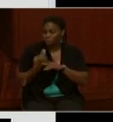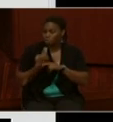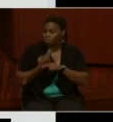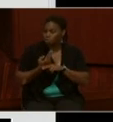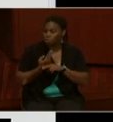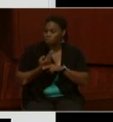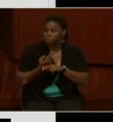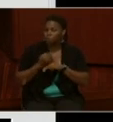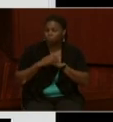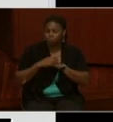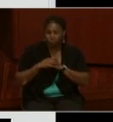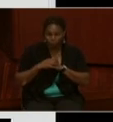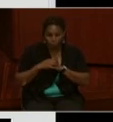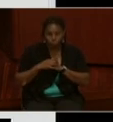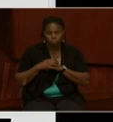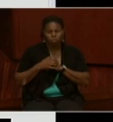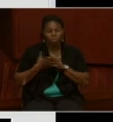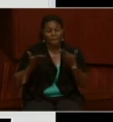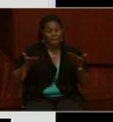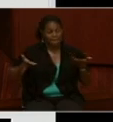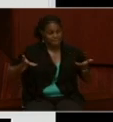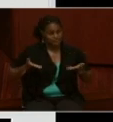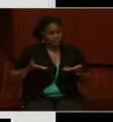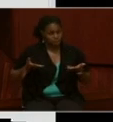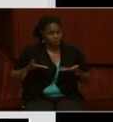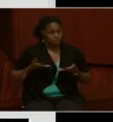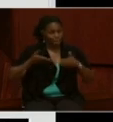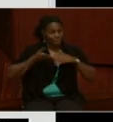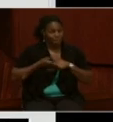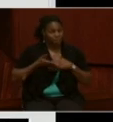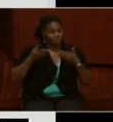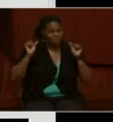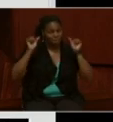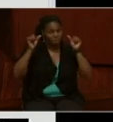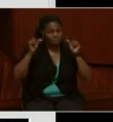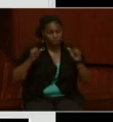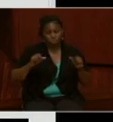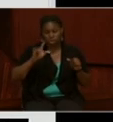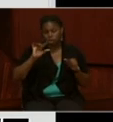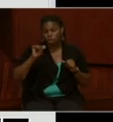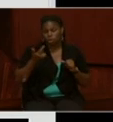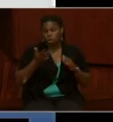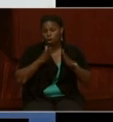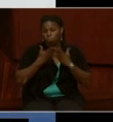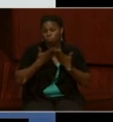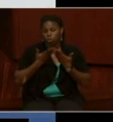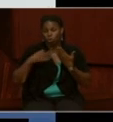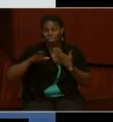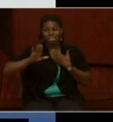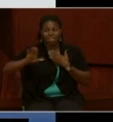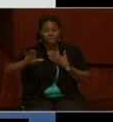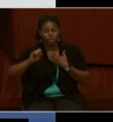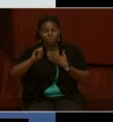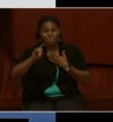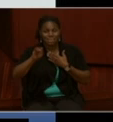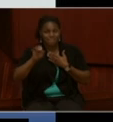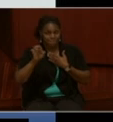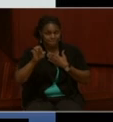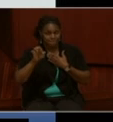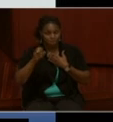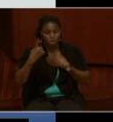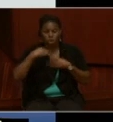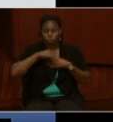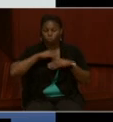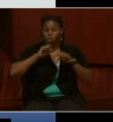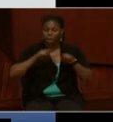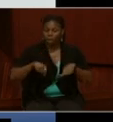And on our end, after they have posted the logbook pages on their site, we are able to